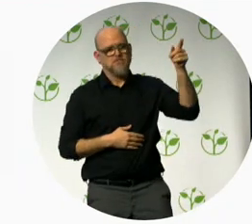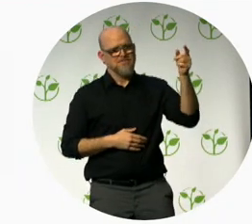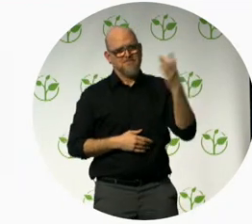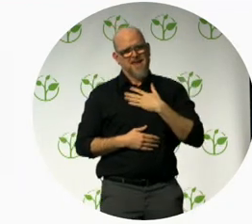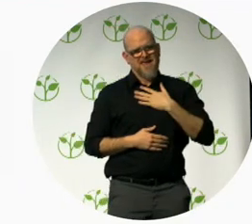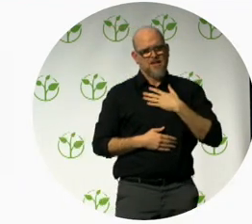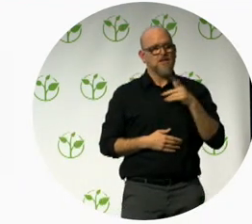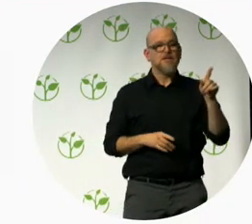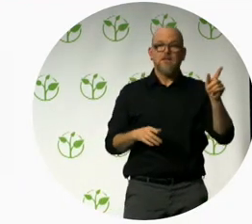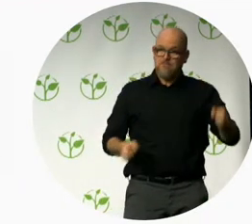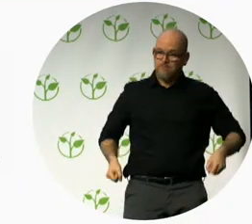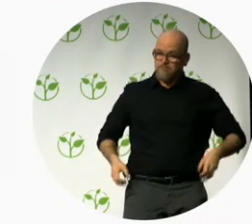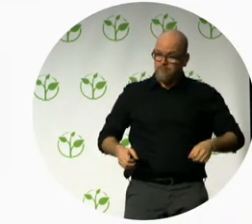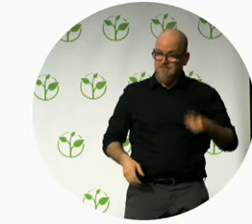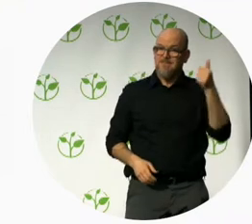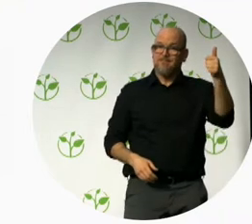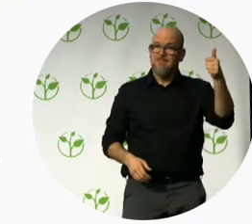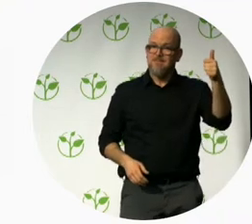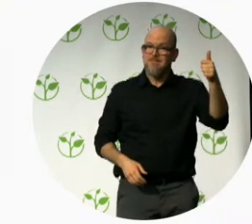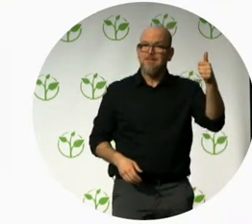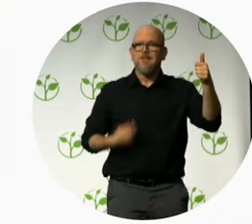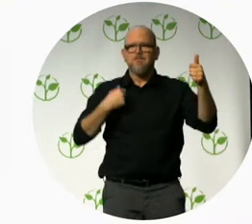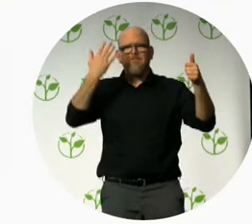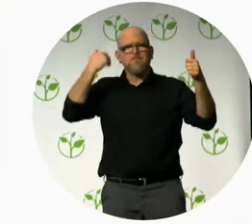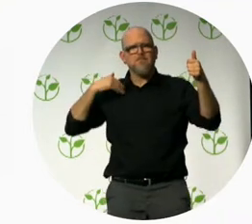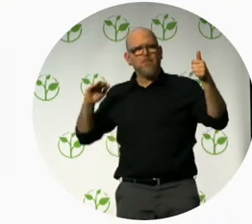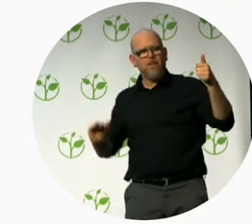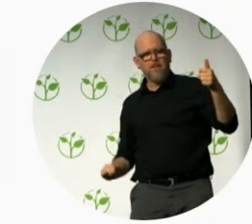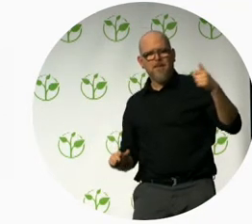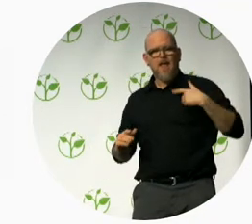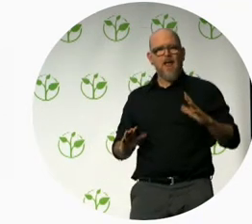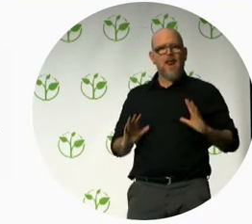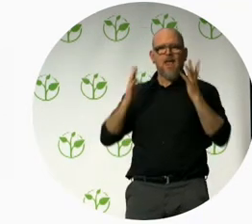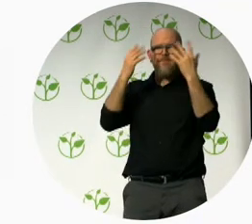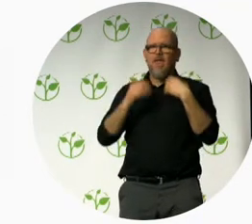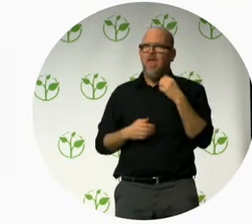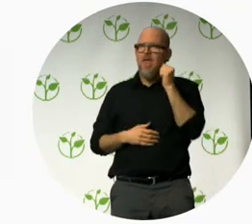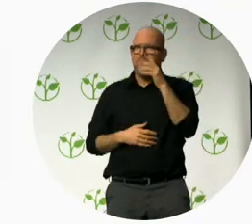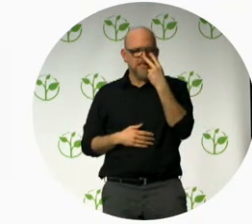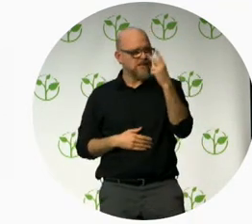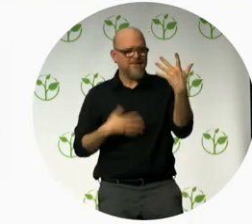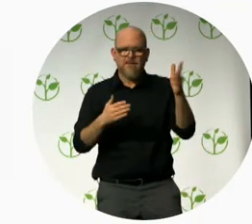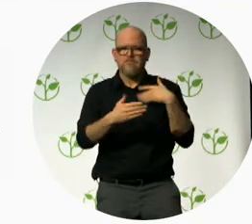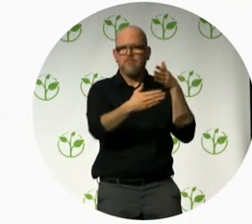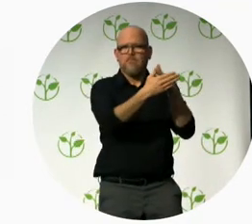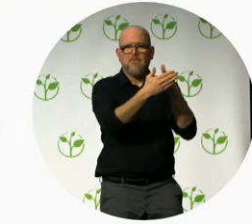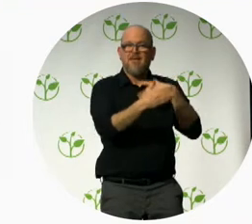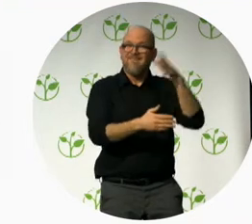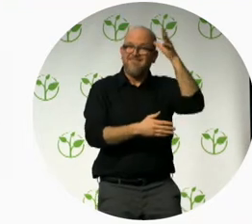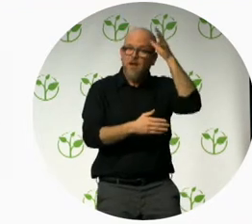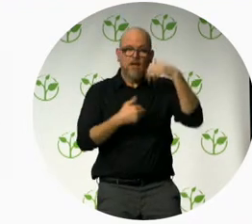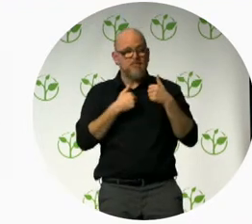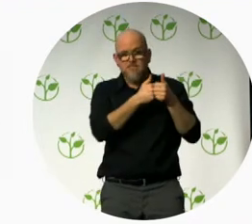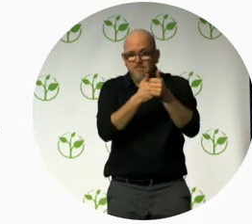All my childhood, I had to cope with barriers that avoided my father to come with me to places and